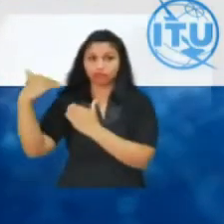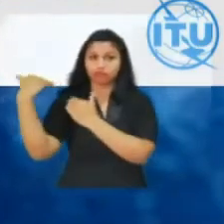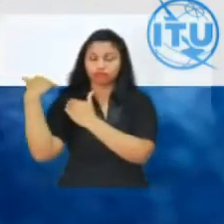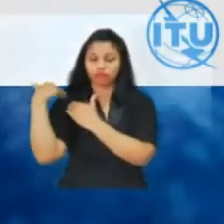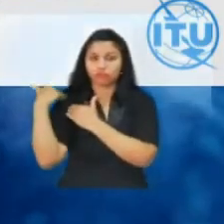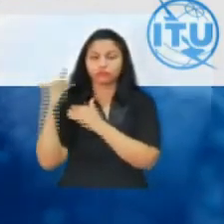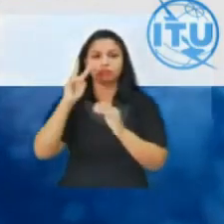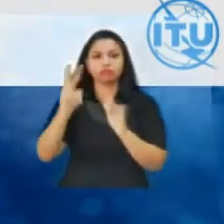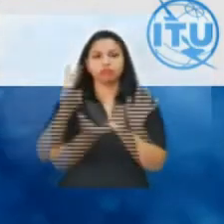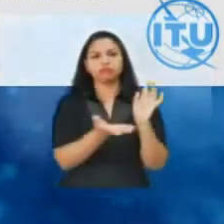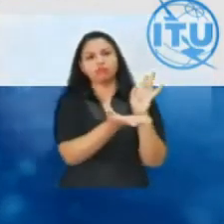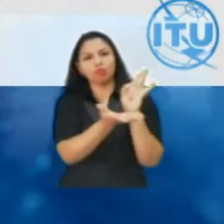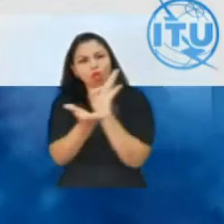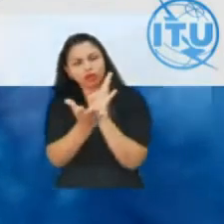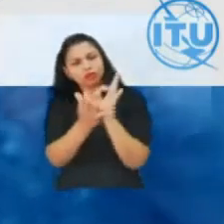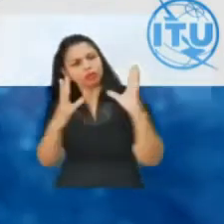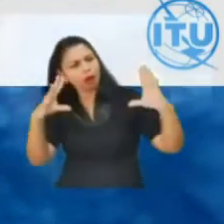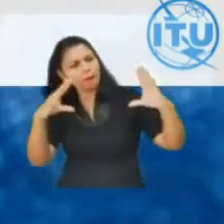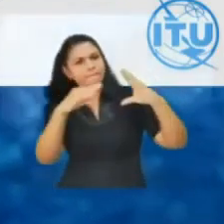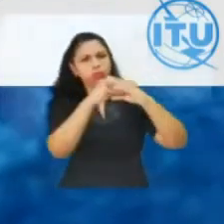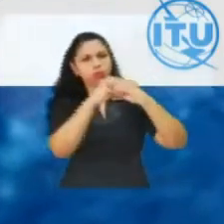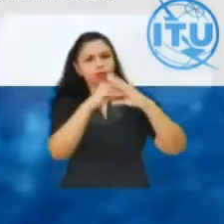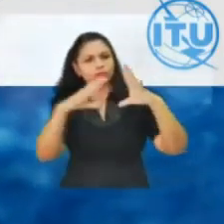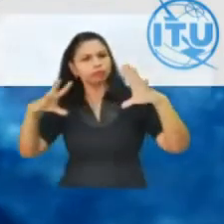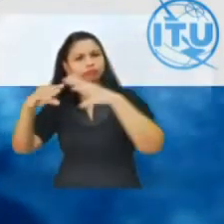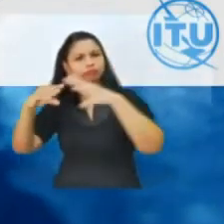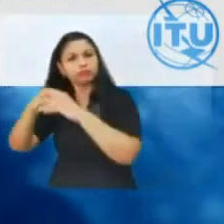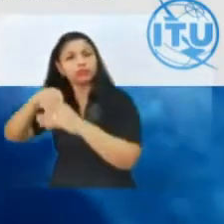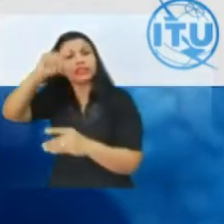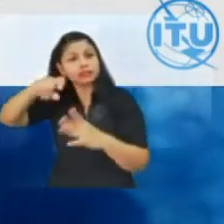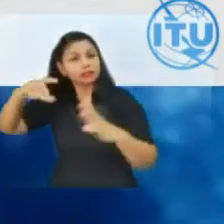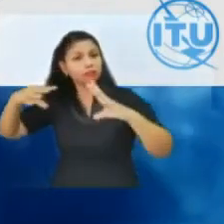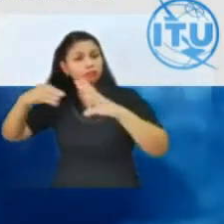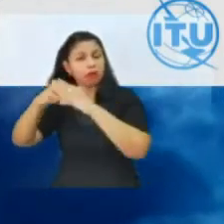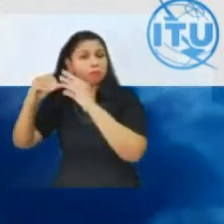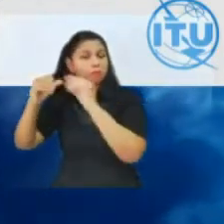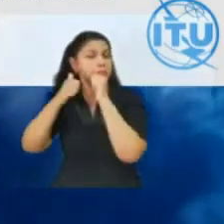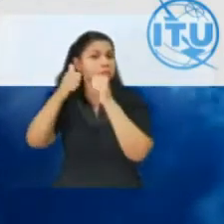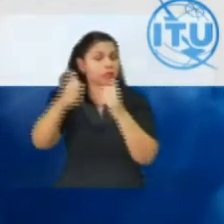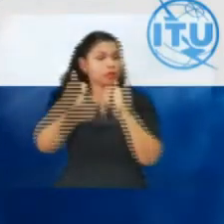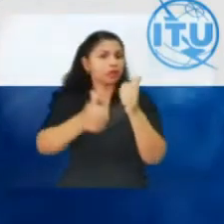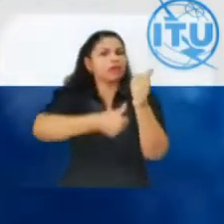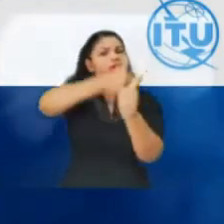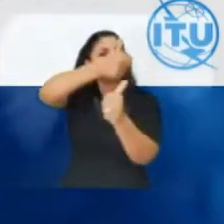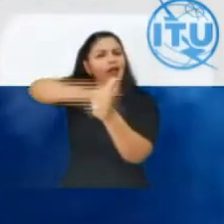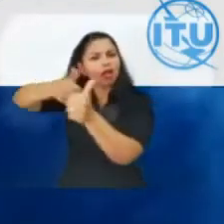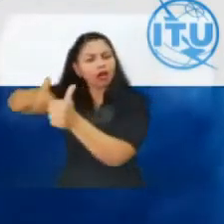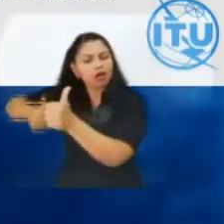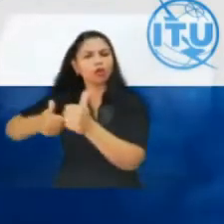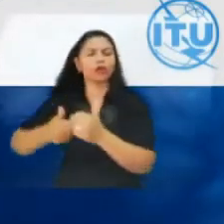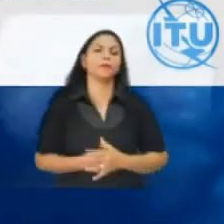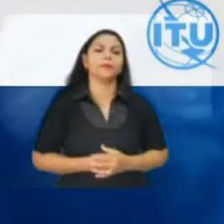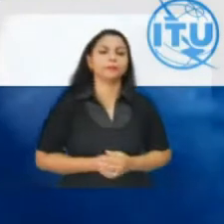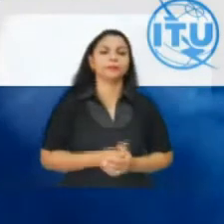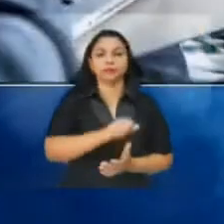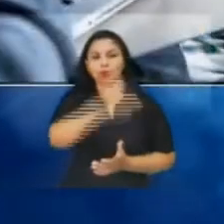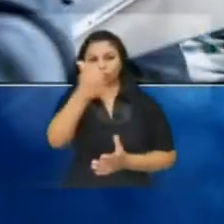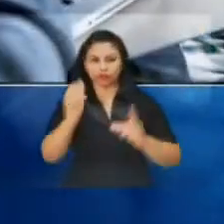models that less adapt themselves to the national needs in each field span. Next, please.